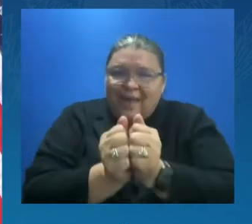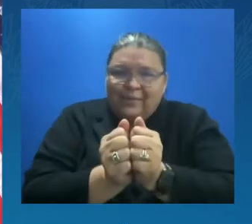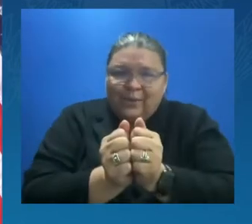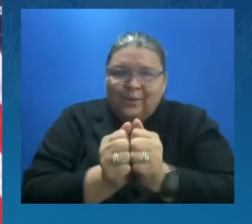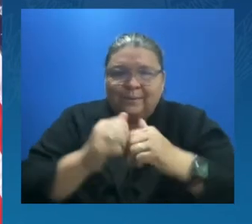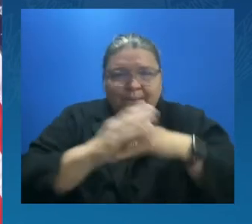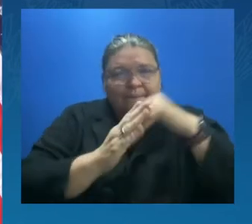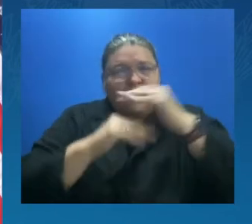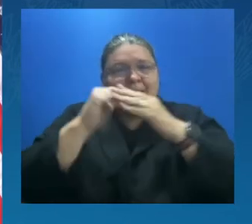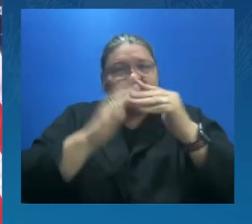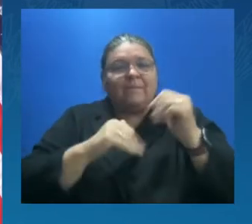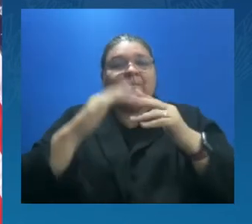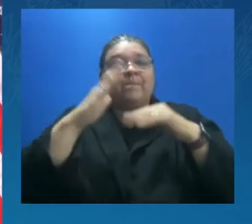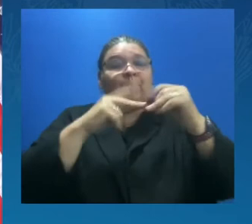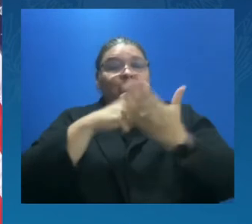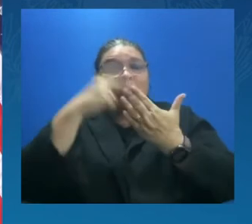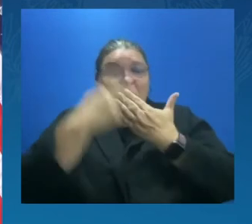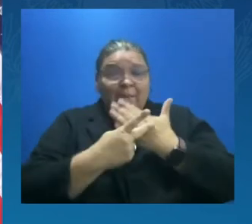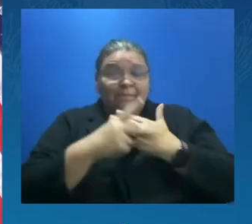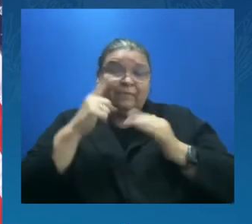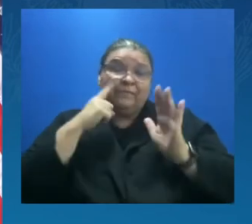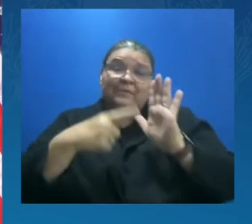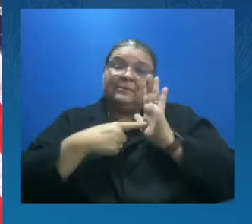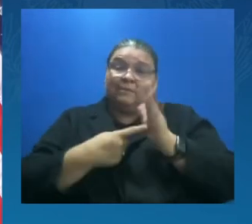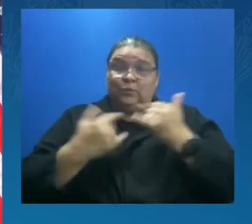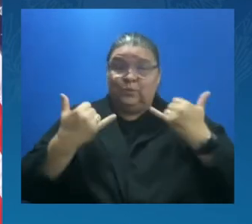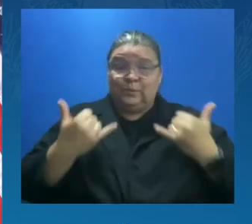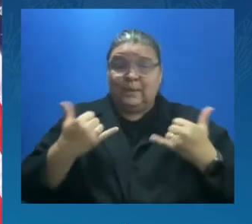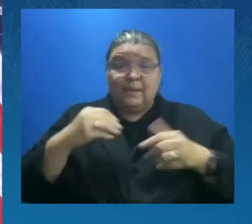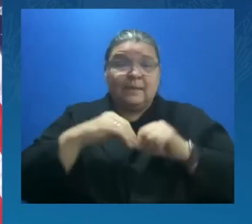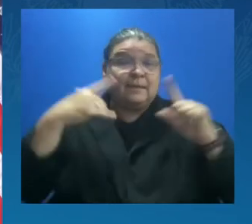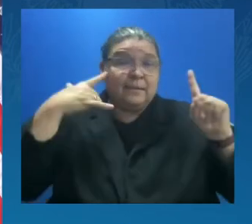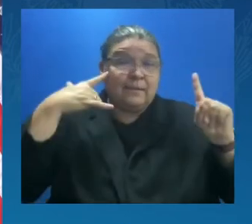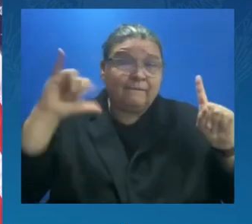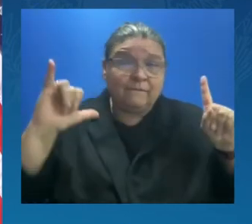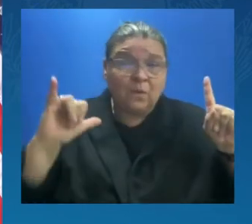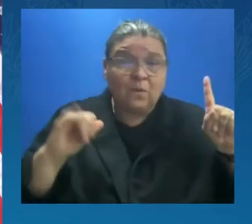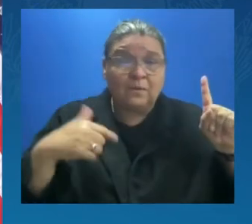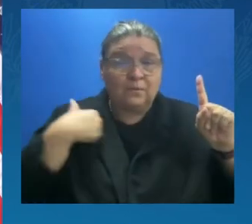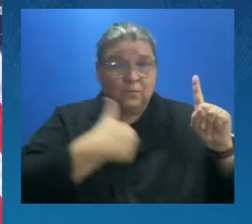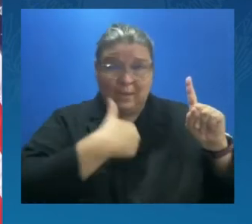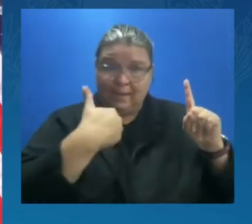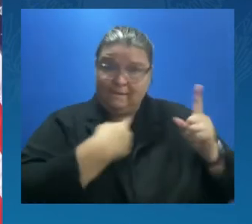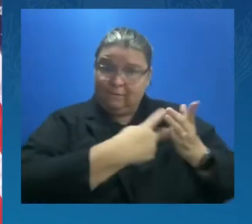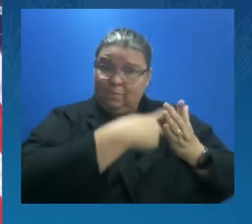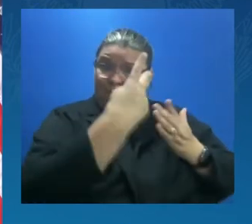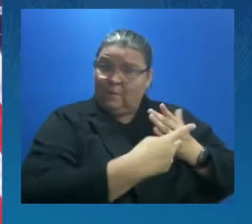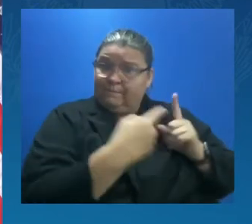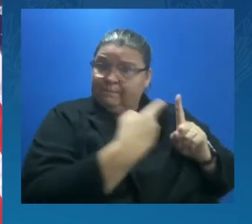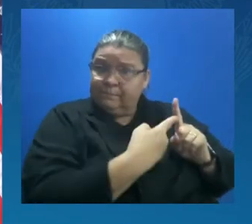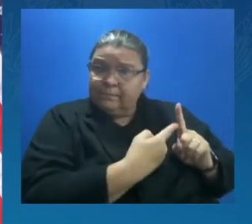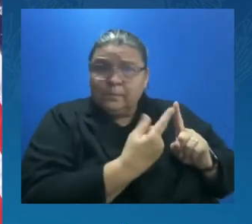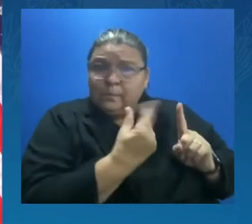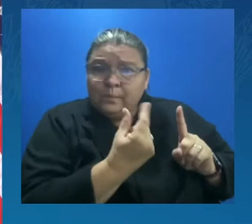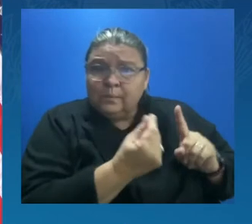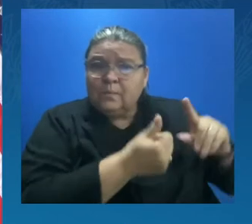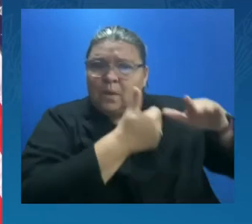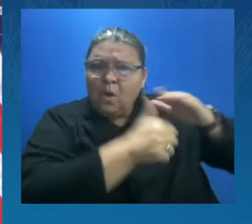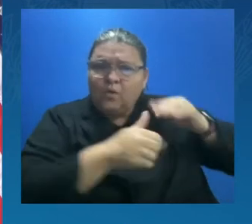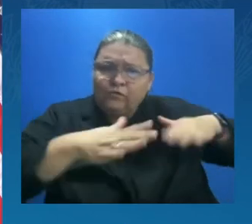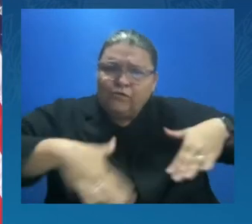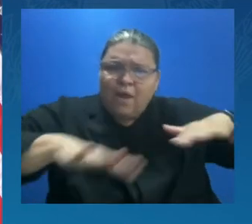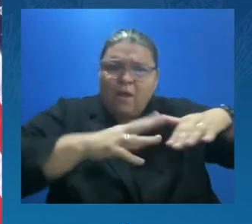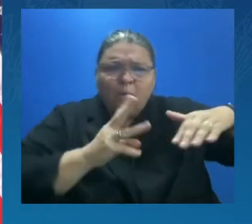to invest in underground water storage, so families can have access to clean water during